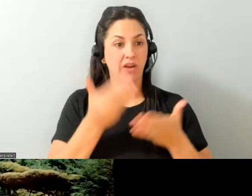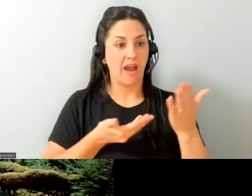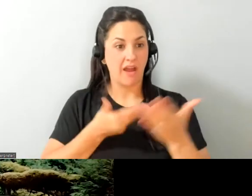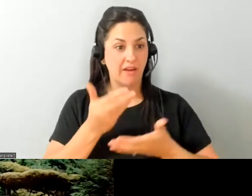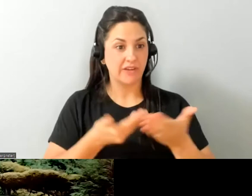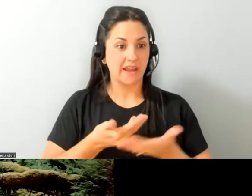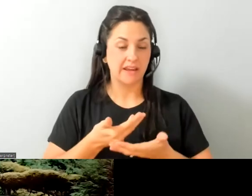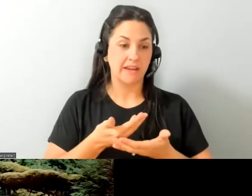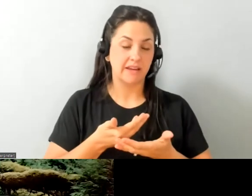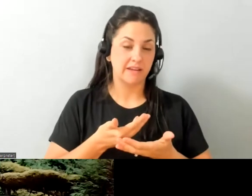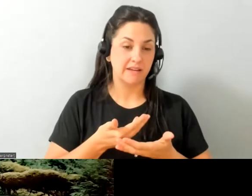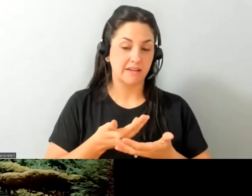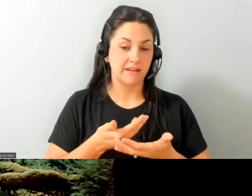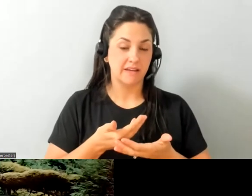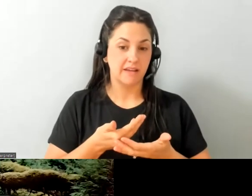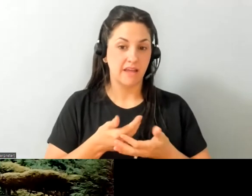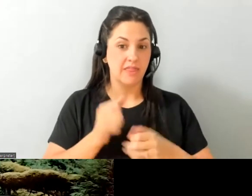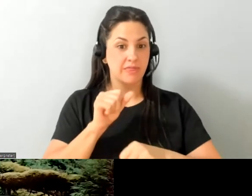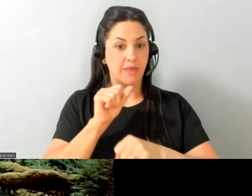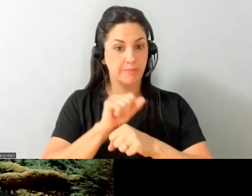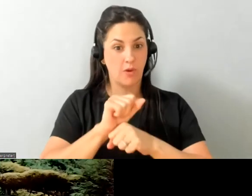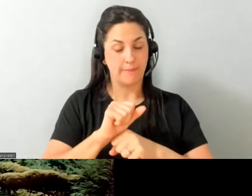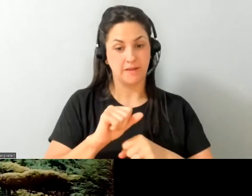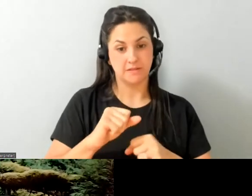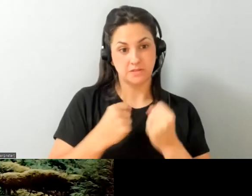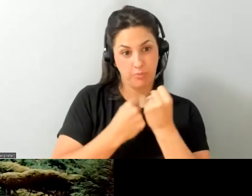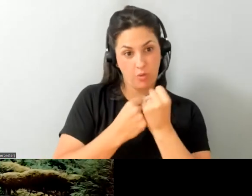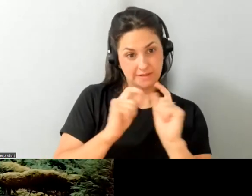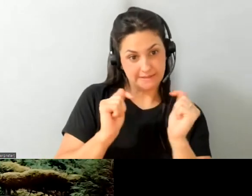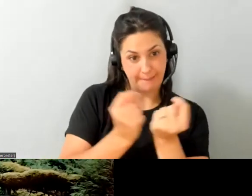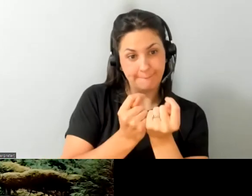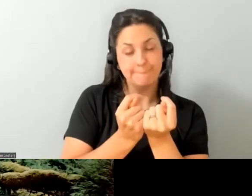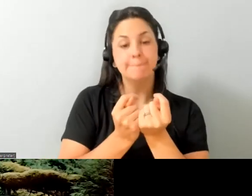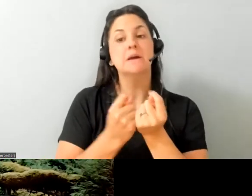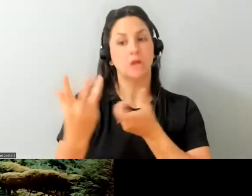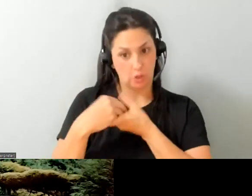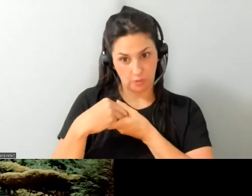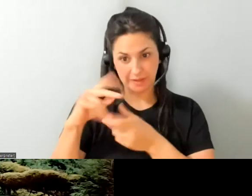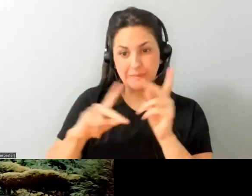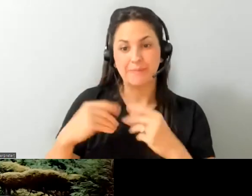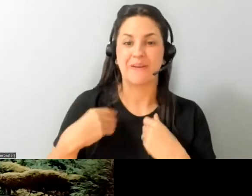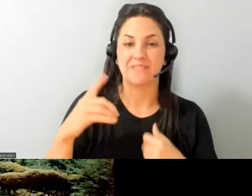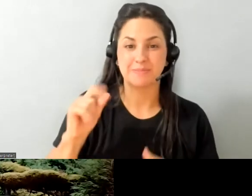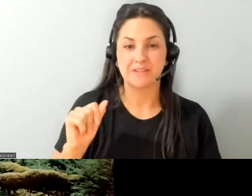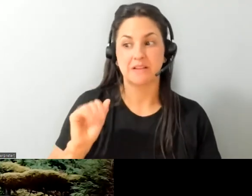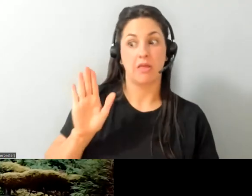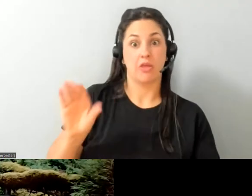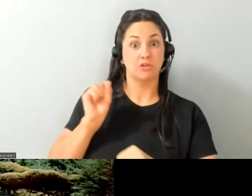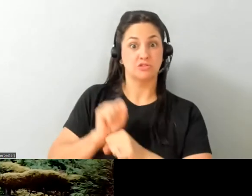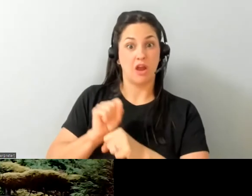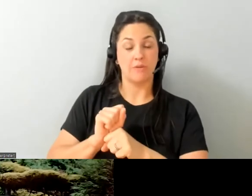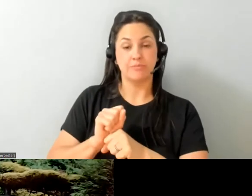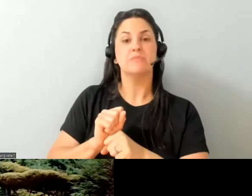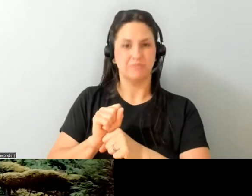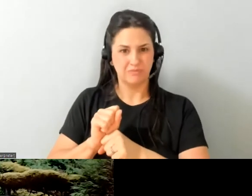you know kind of our employment supports team uh including people with disabilities their job is to do this type